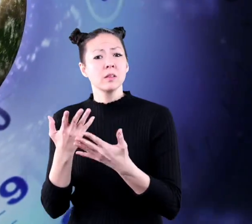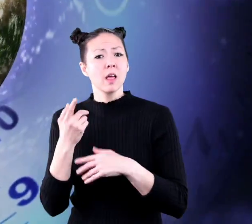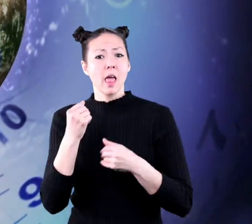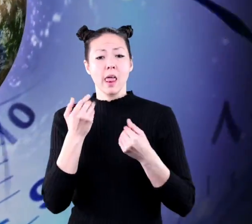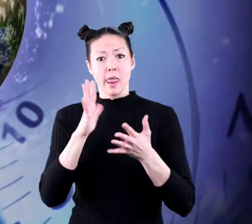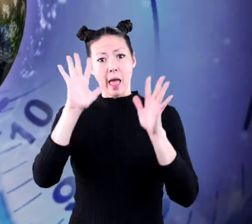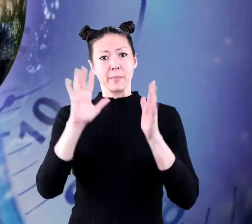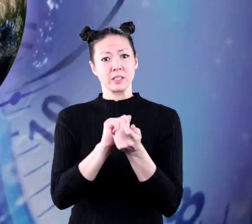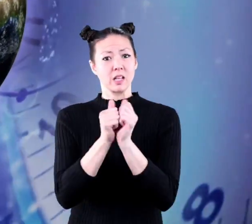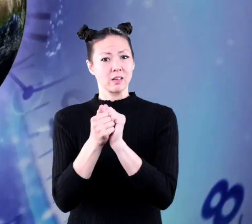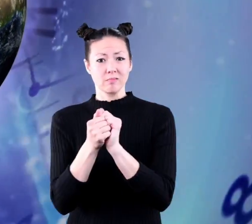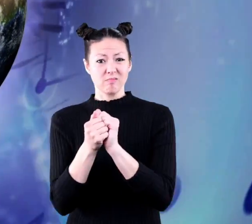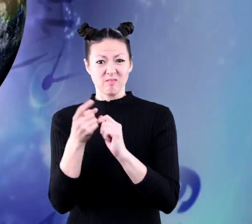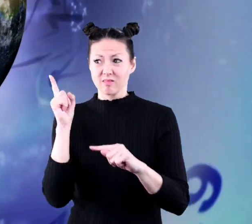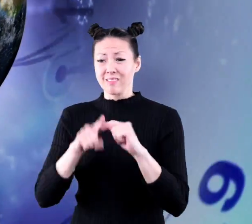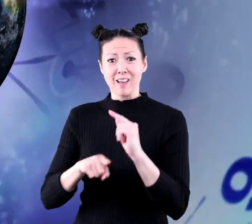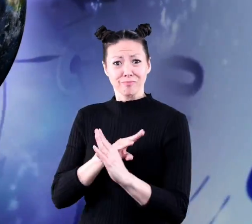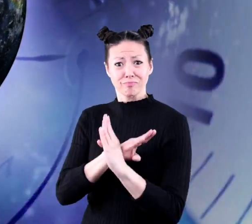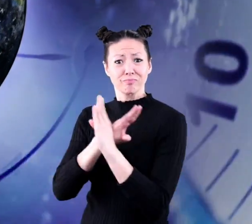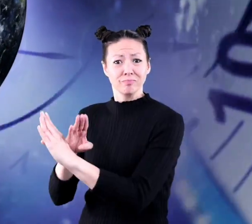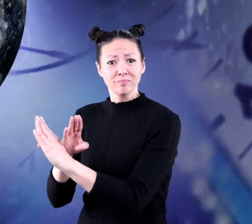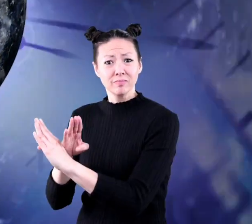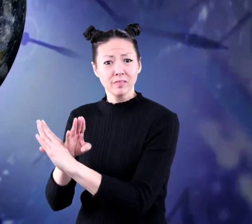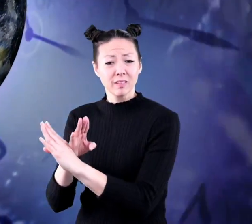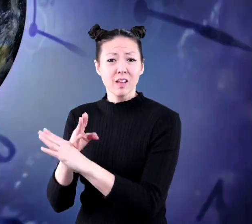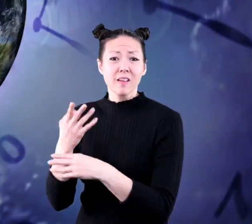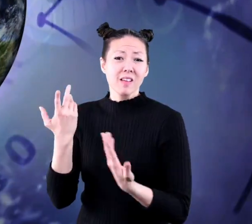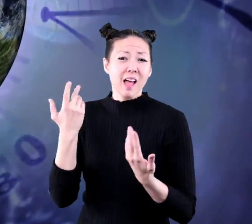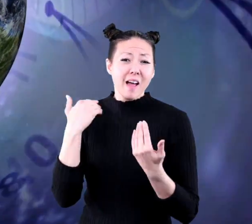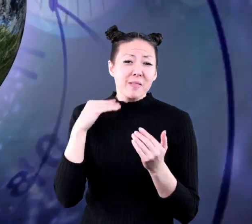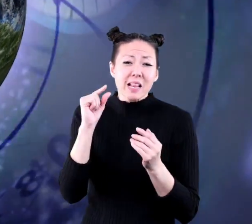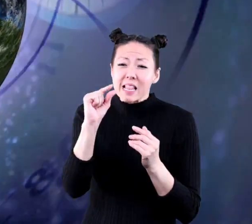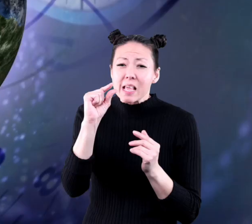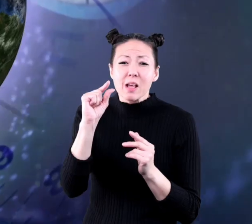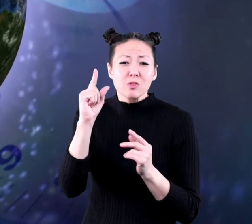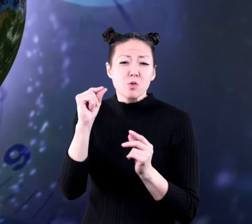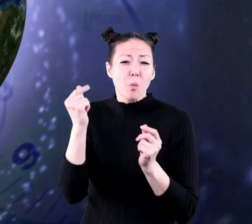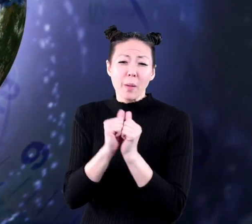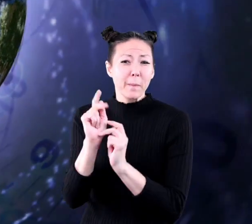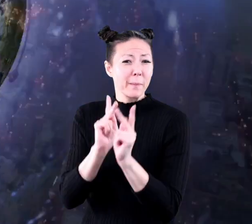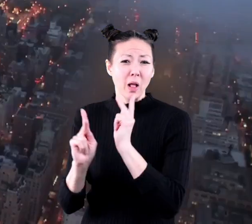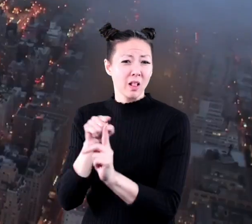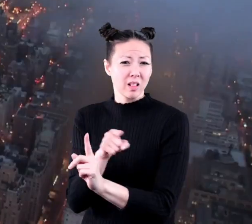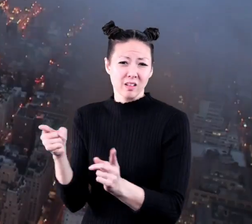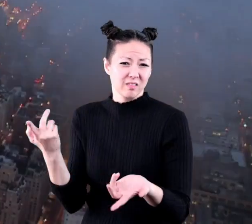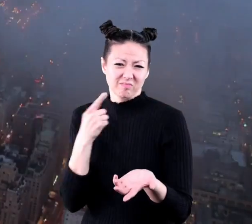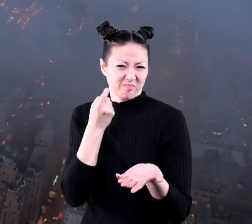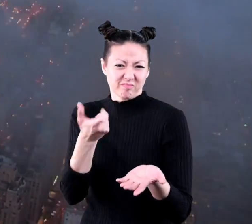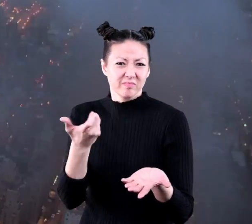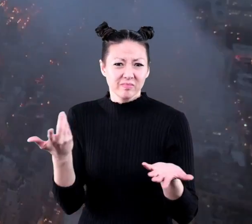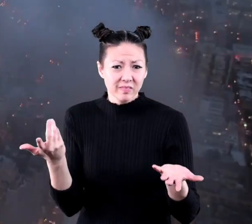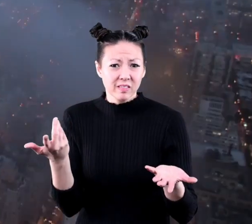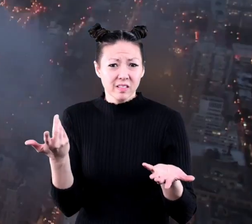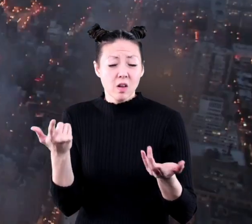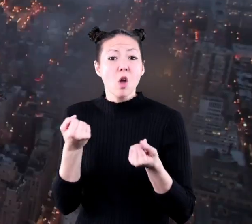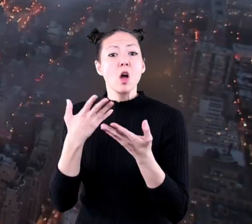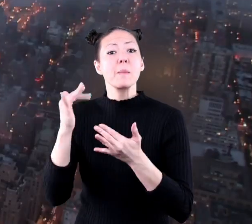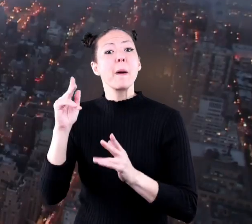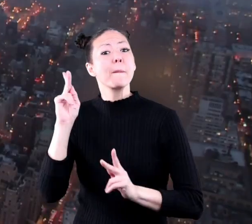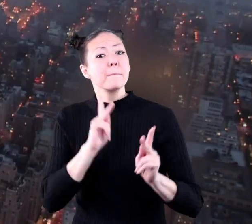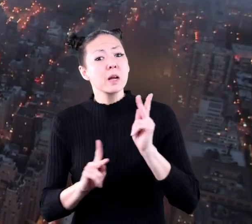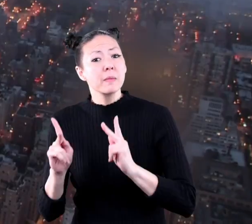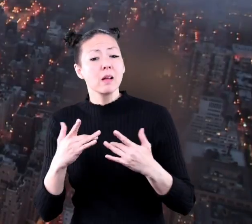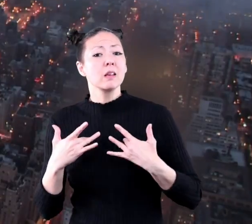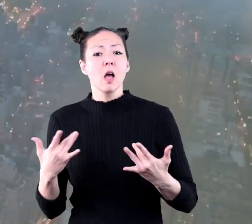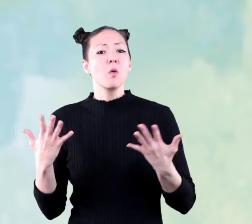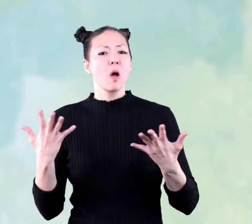climate change that cannot be prevented and have very little to do with people, while others are most likely caused by